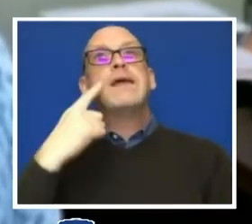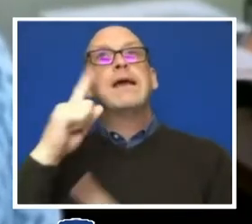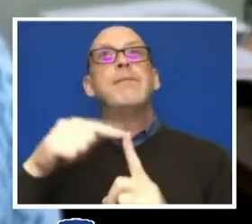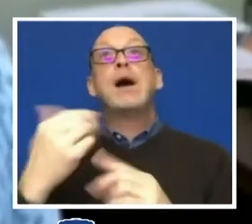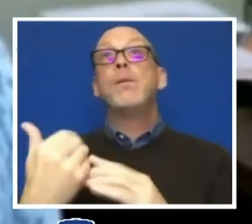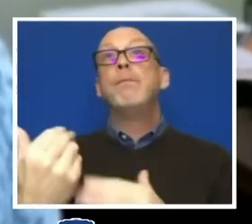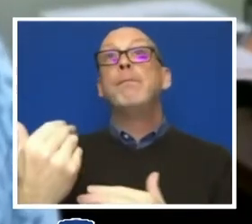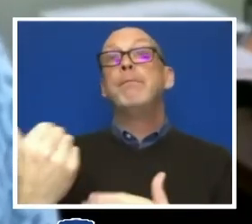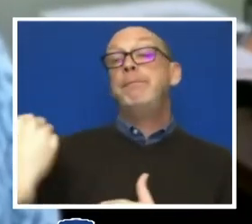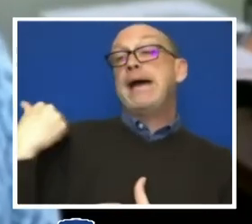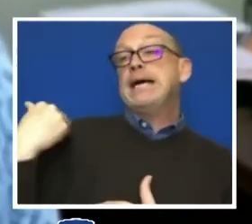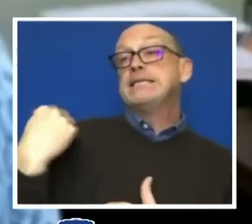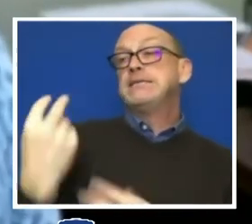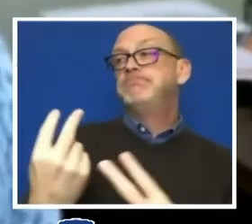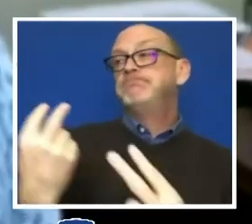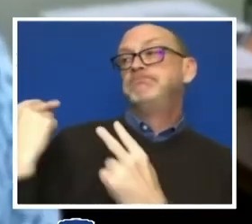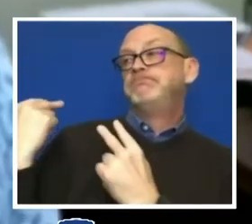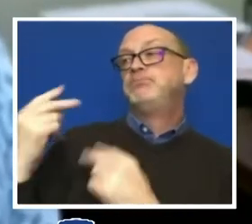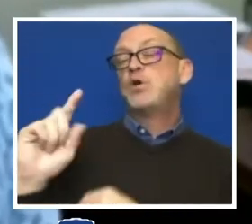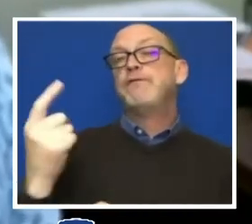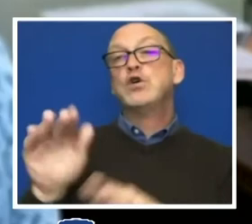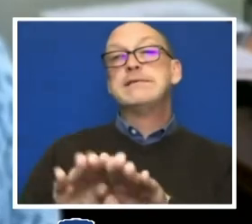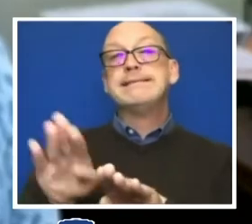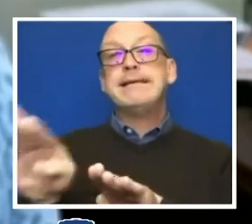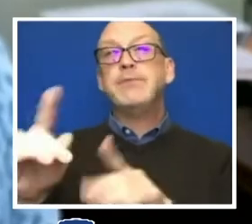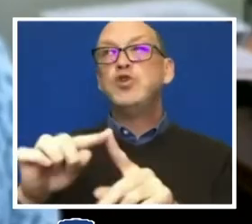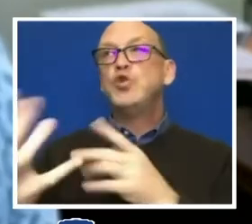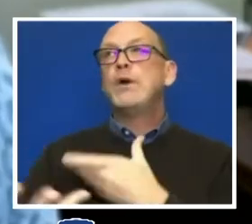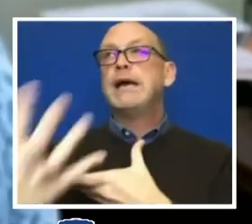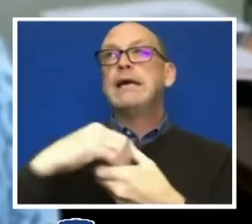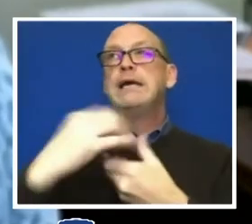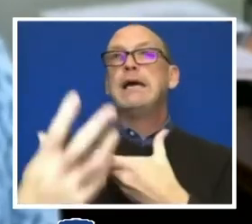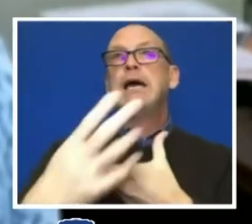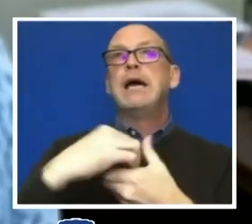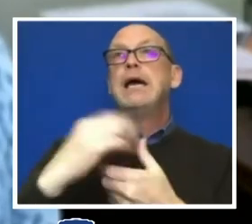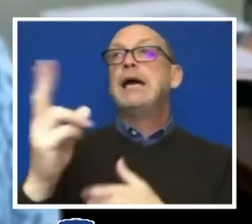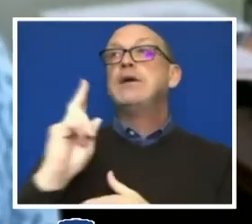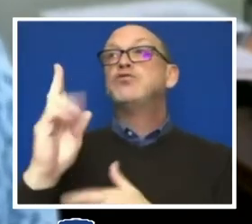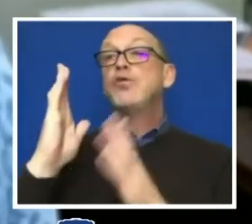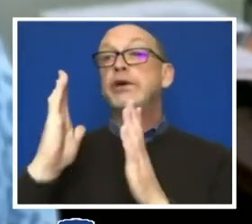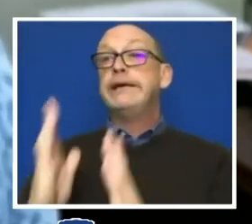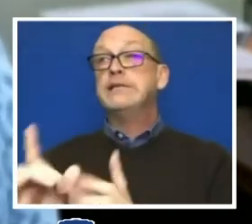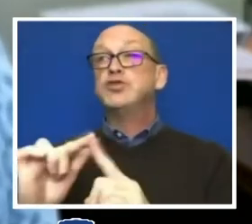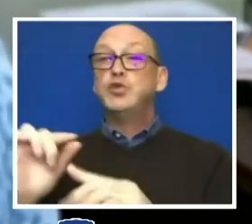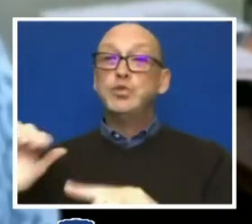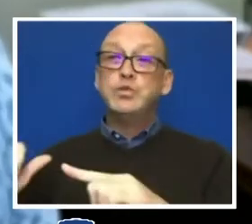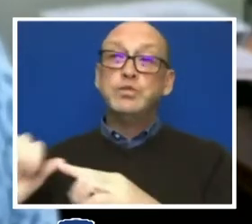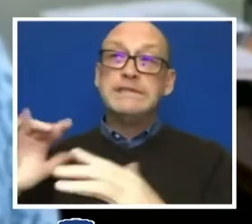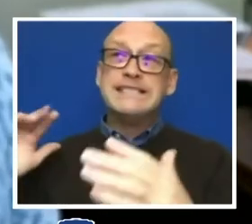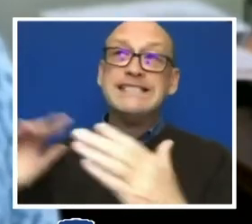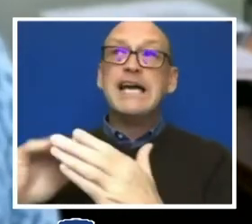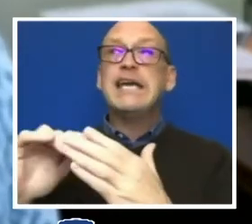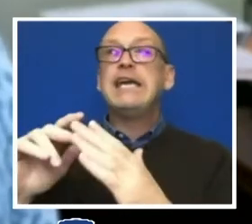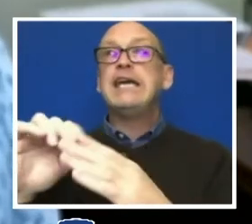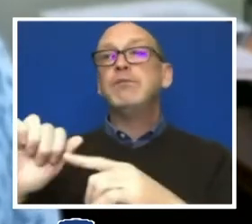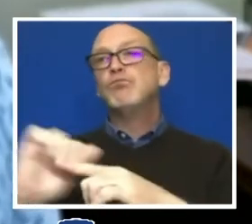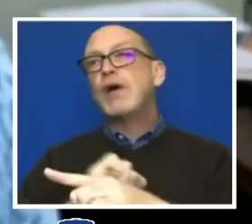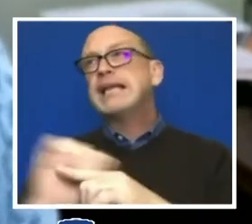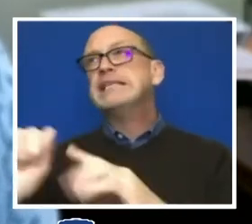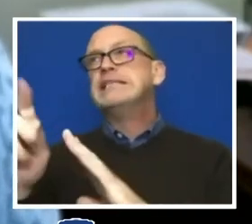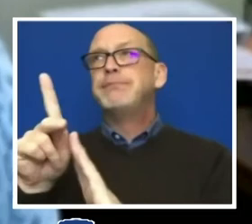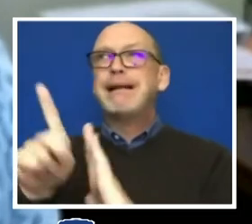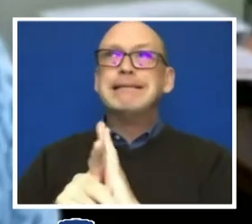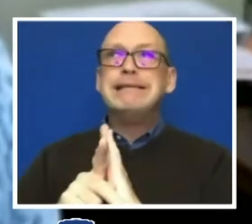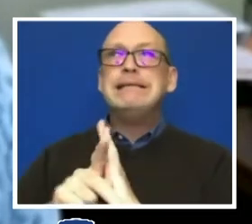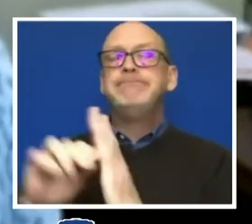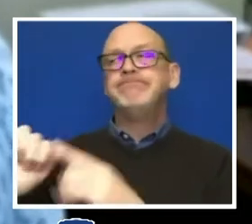probably some of our first steps are going to be to engage historians to study practices and policies. And this